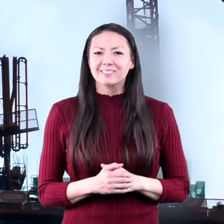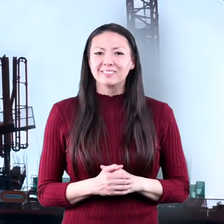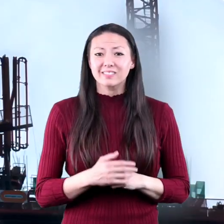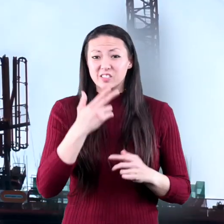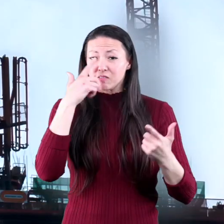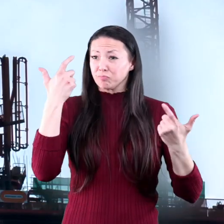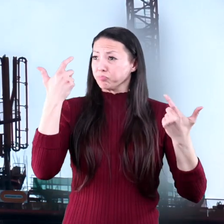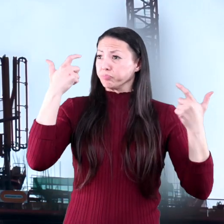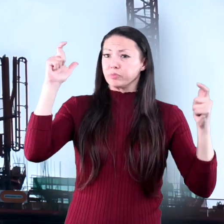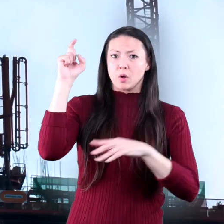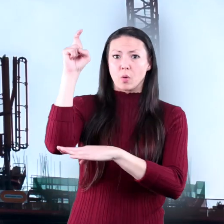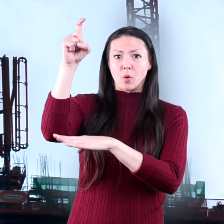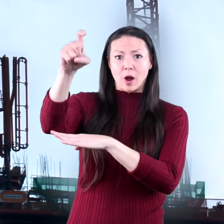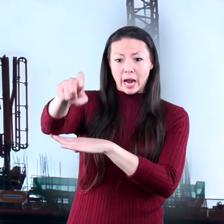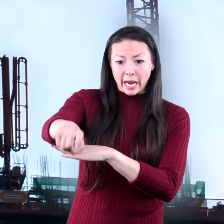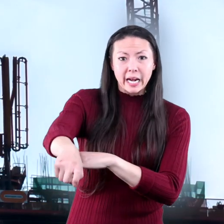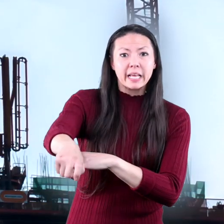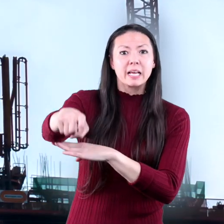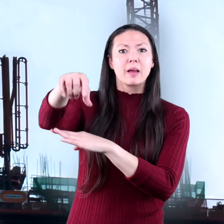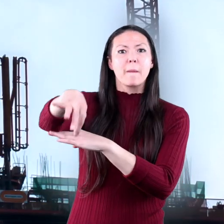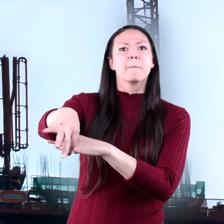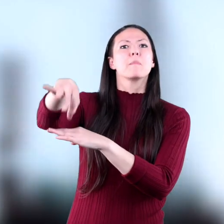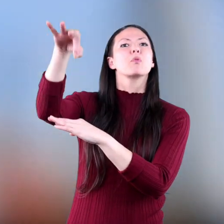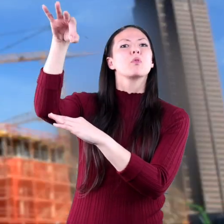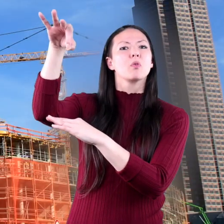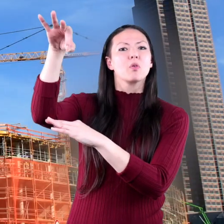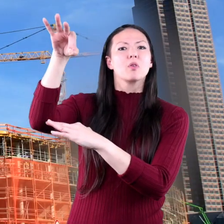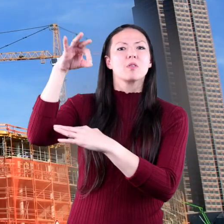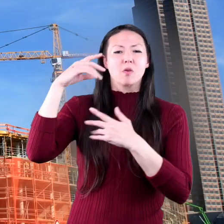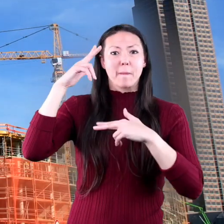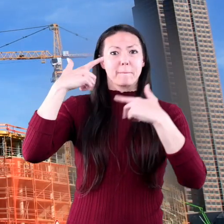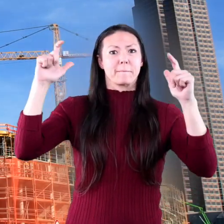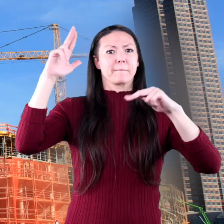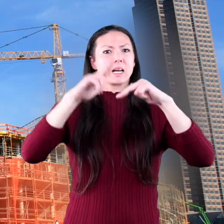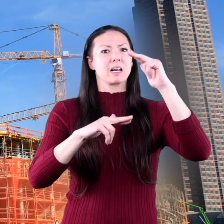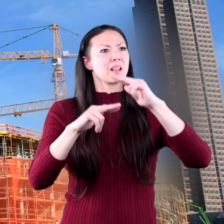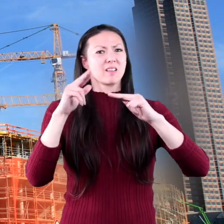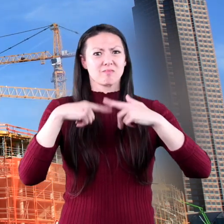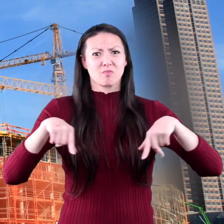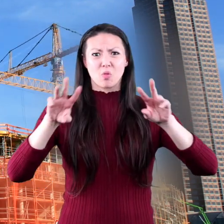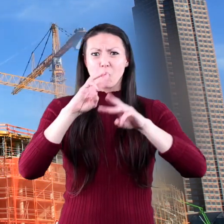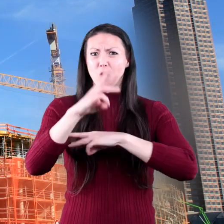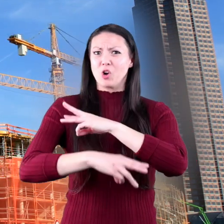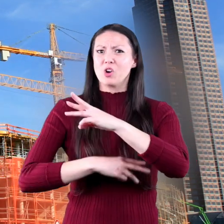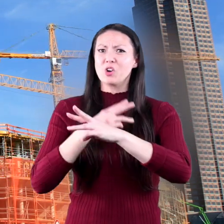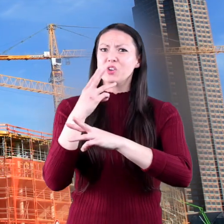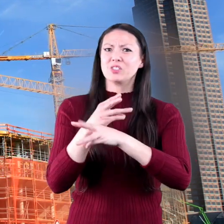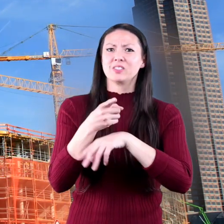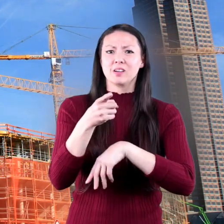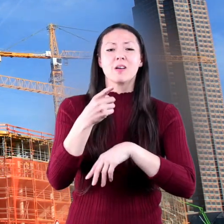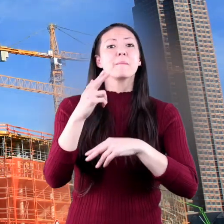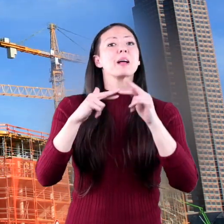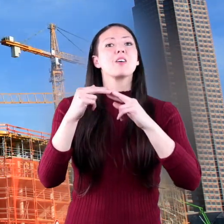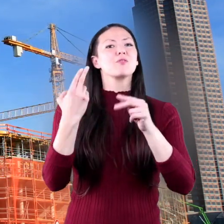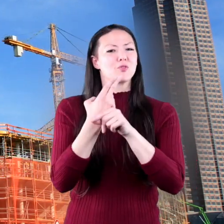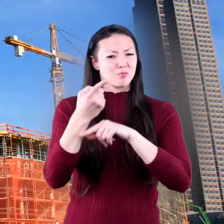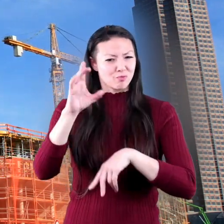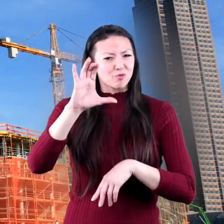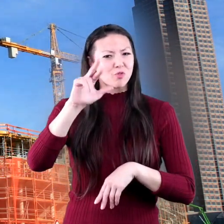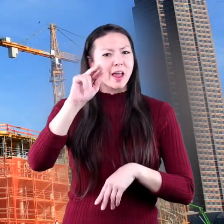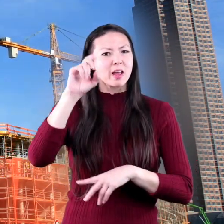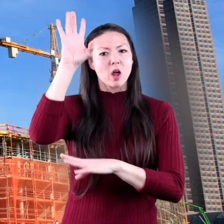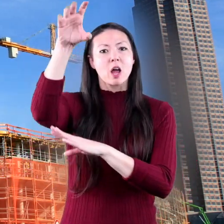Look how huge that crane is. A lot of huge buildings all over the world are built by